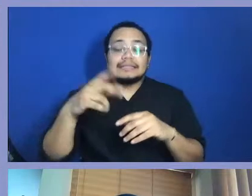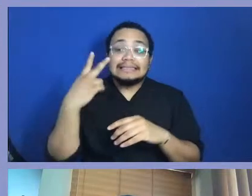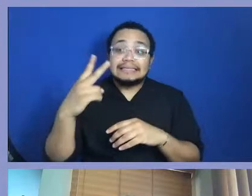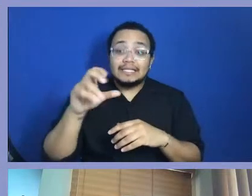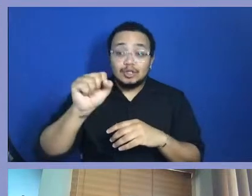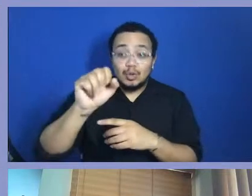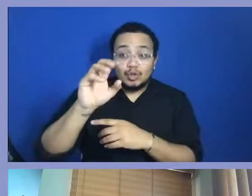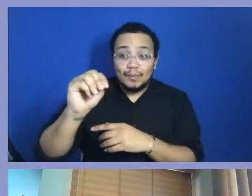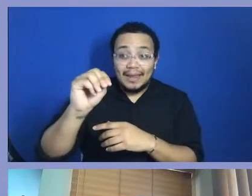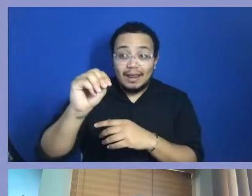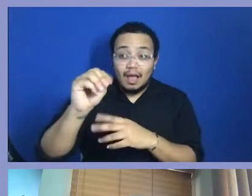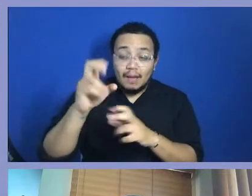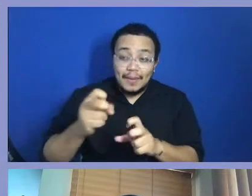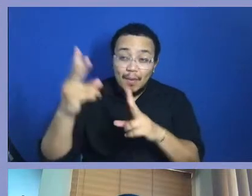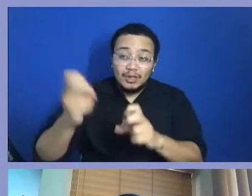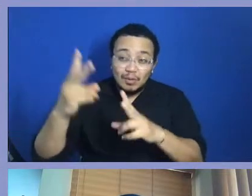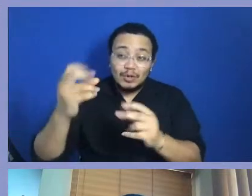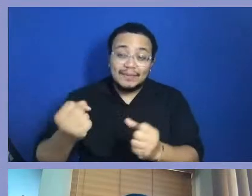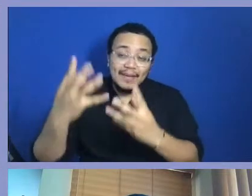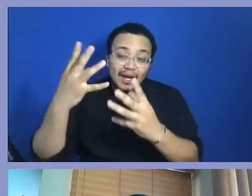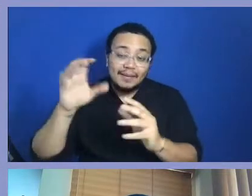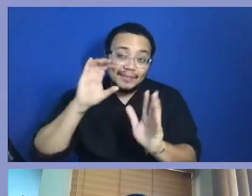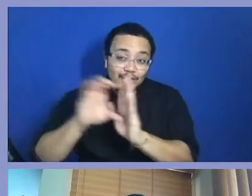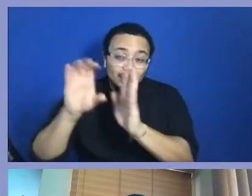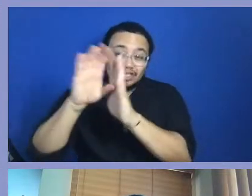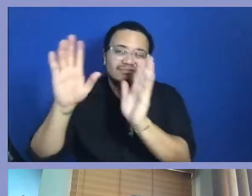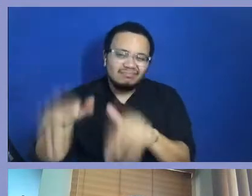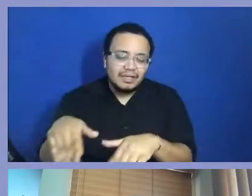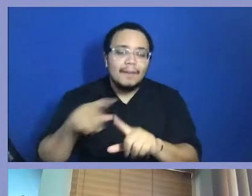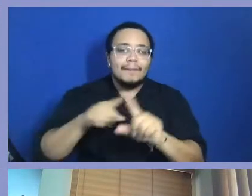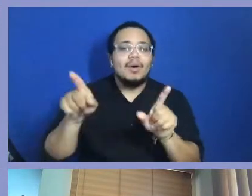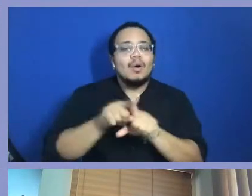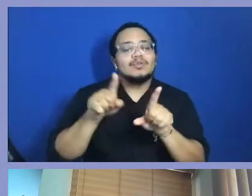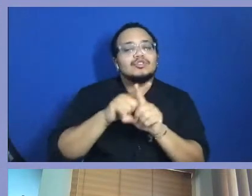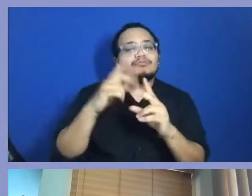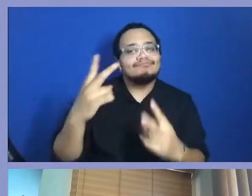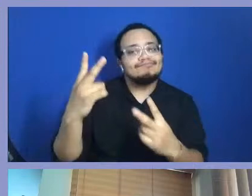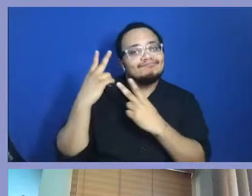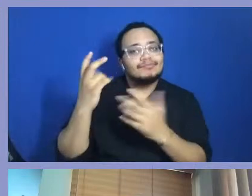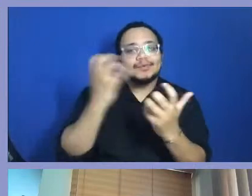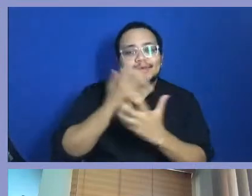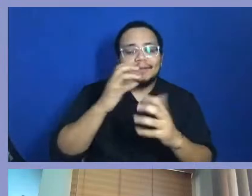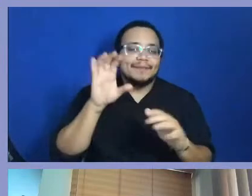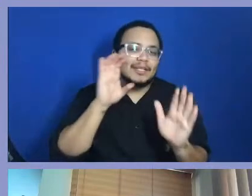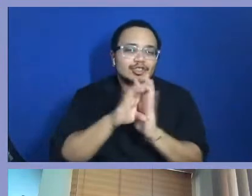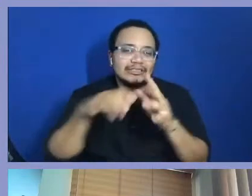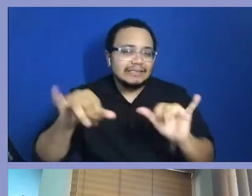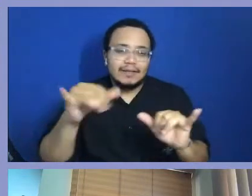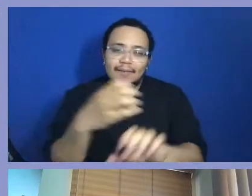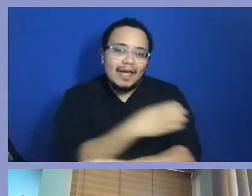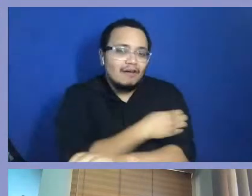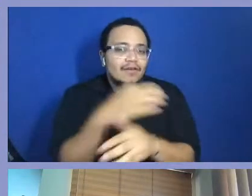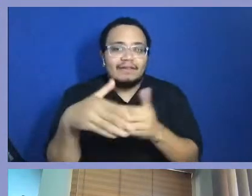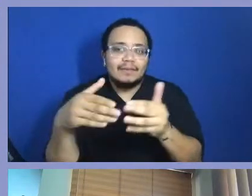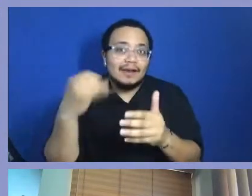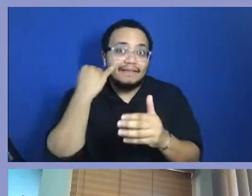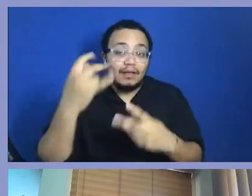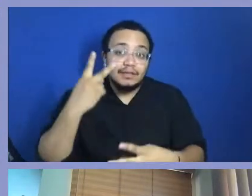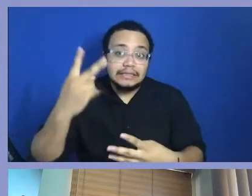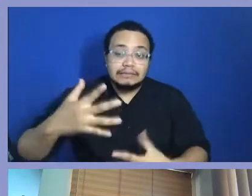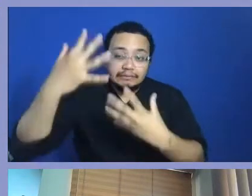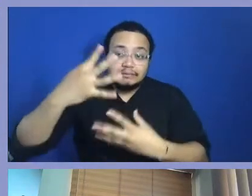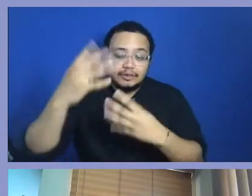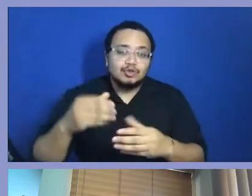photo is what we really want to do. So, speaking of photos, you both have seen